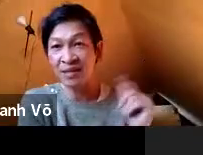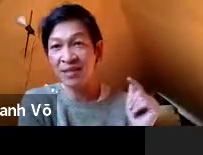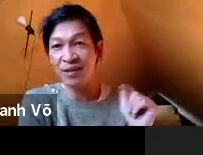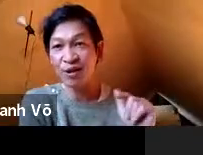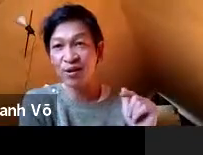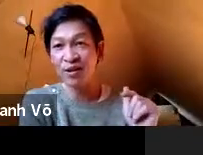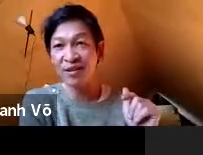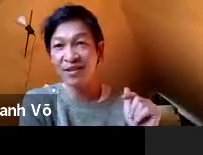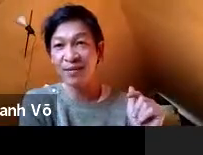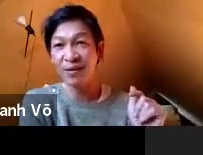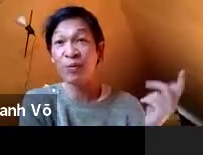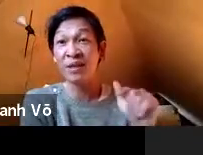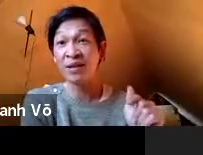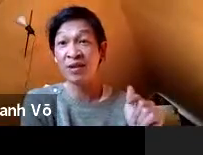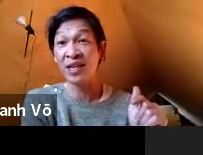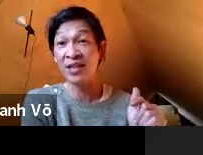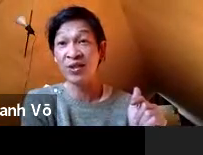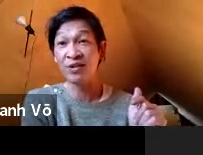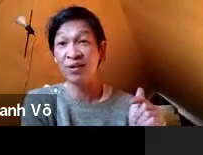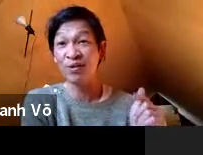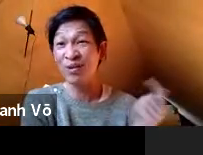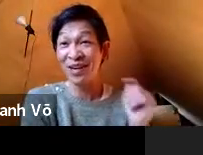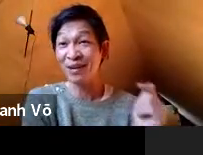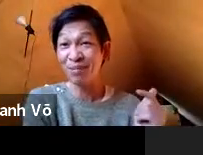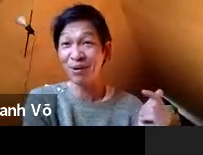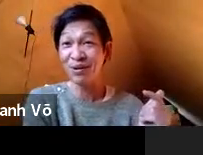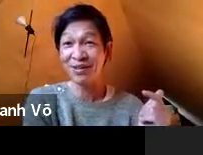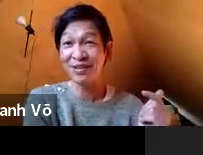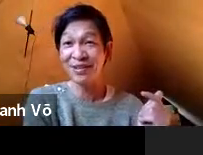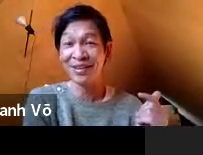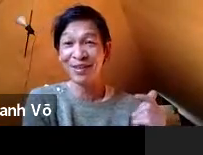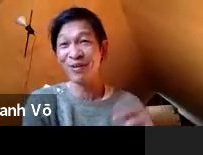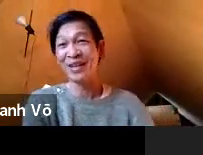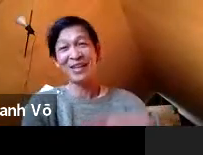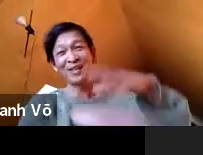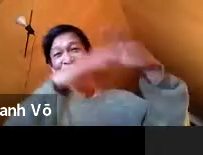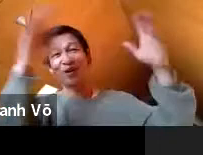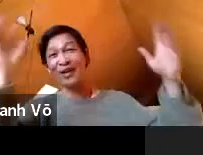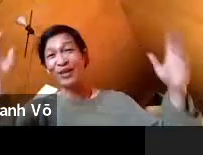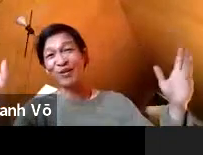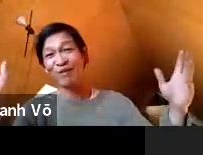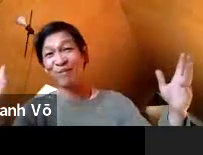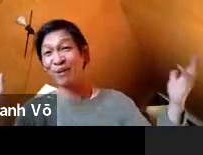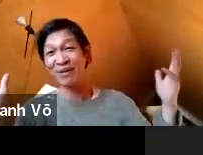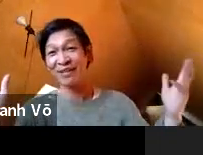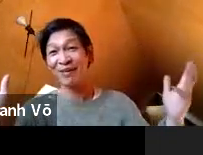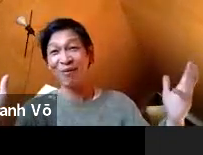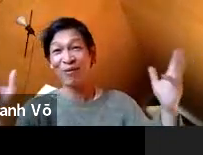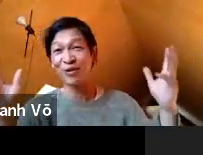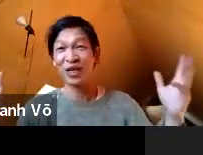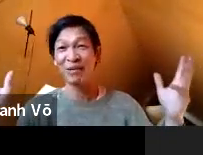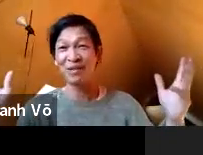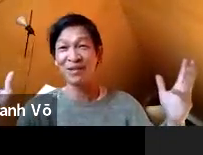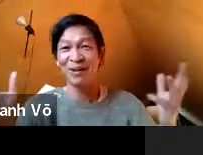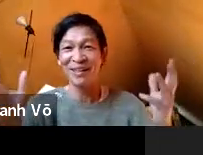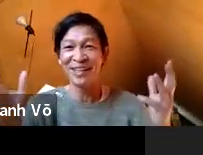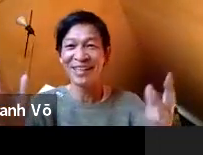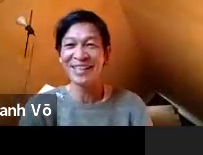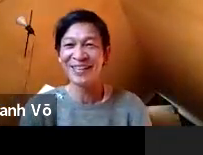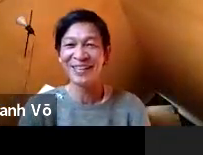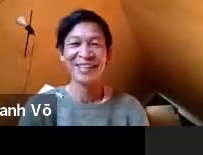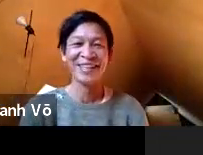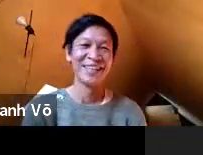like Martin and her, it would be a collection. So they like burgers. So they had like this collection of burgers in all shapes.